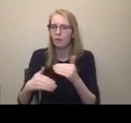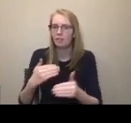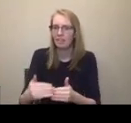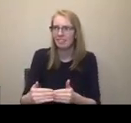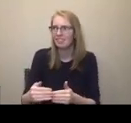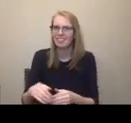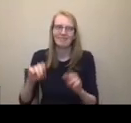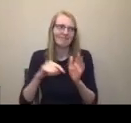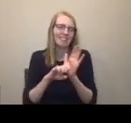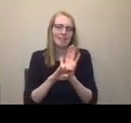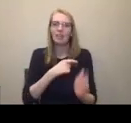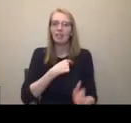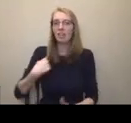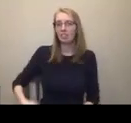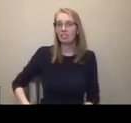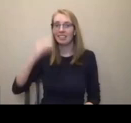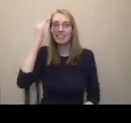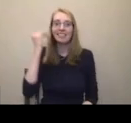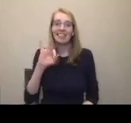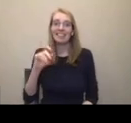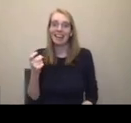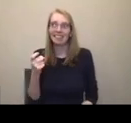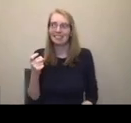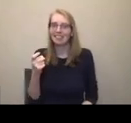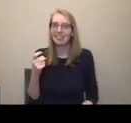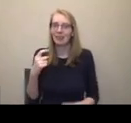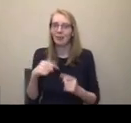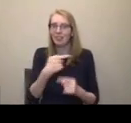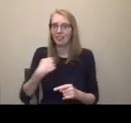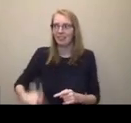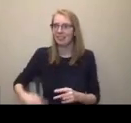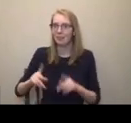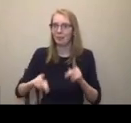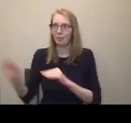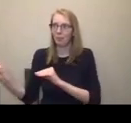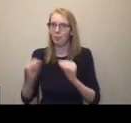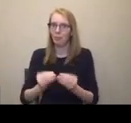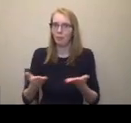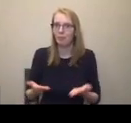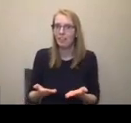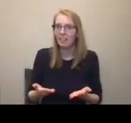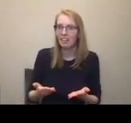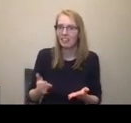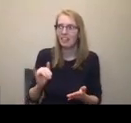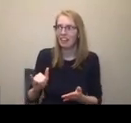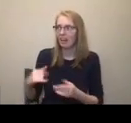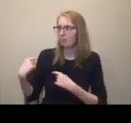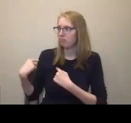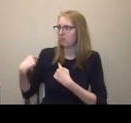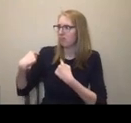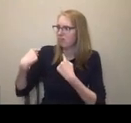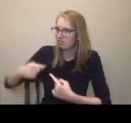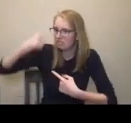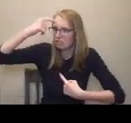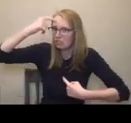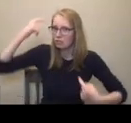the only way in which black people, for example, in Canada can heal is if we also attend to the harms of racism. You cannot be well